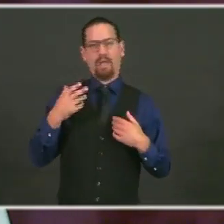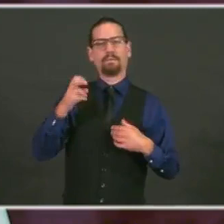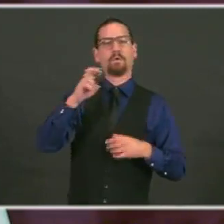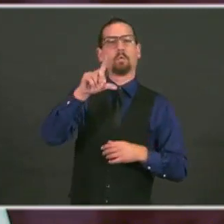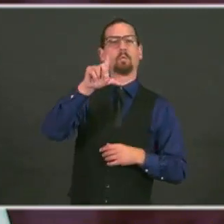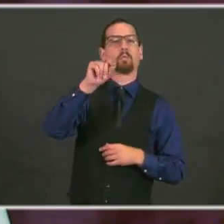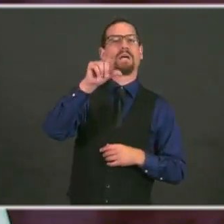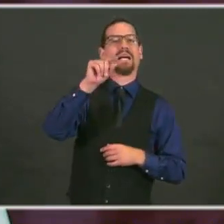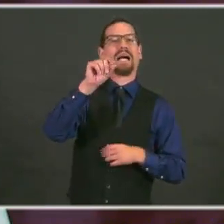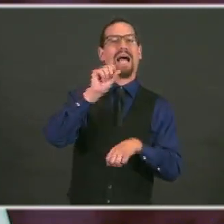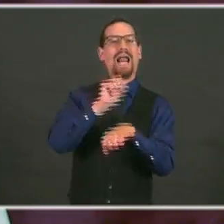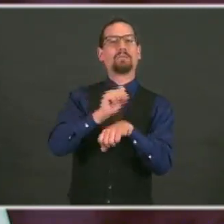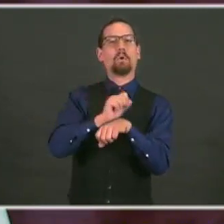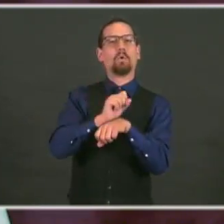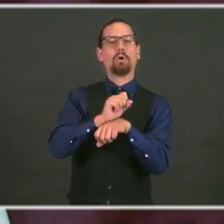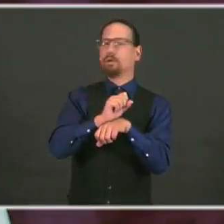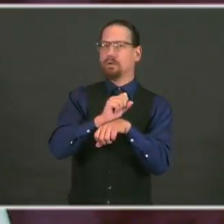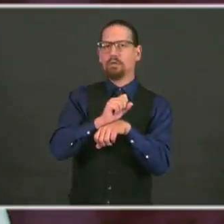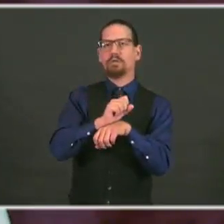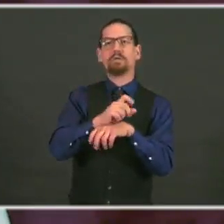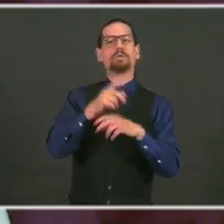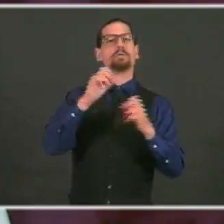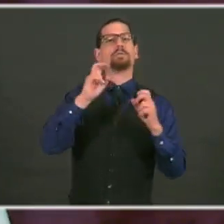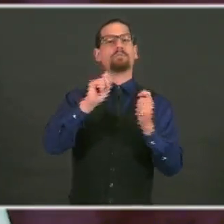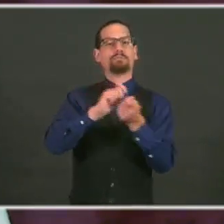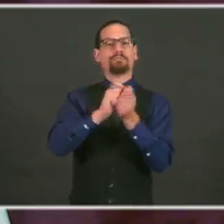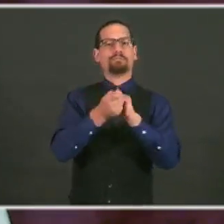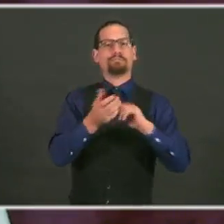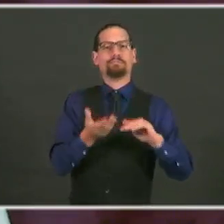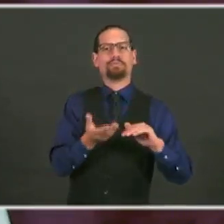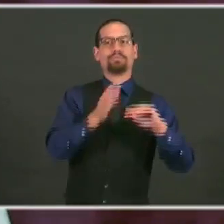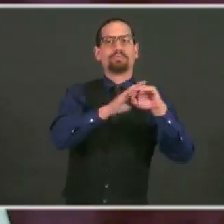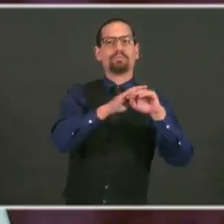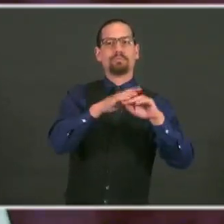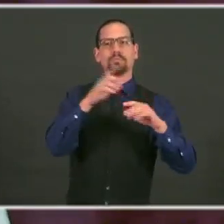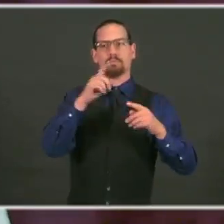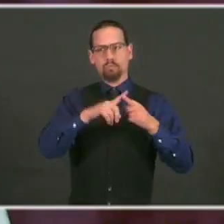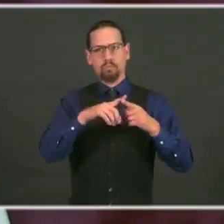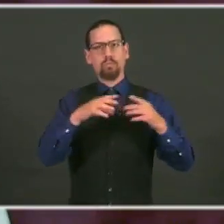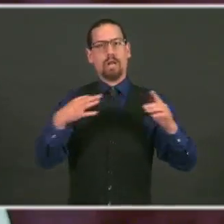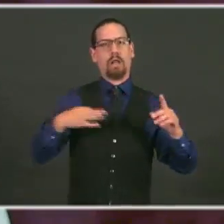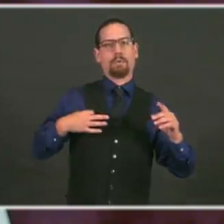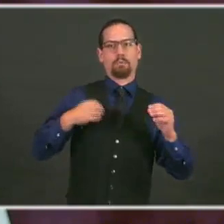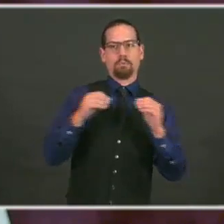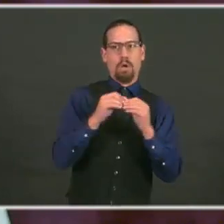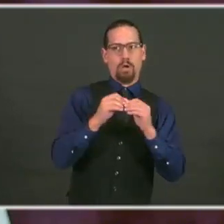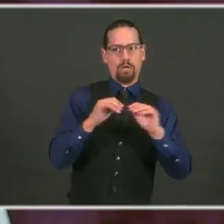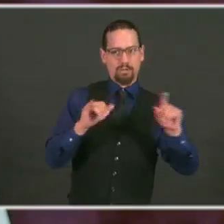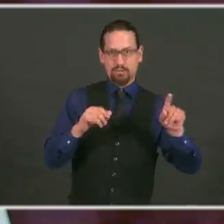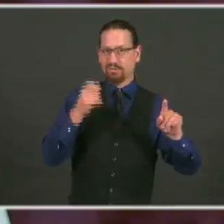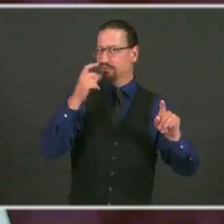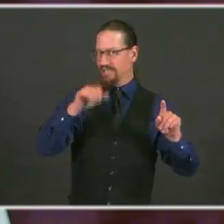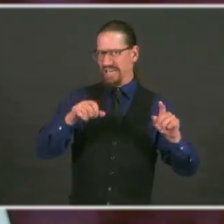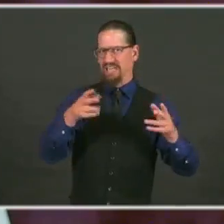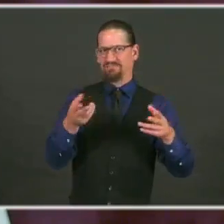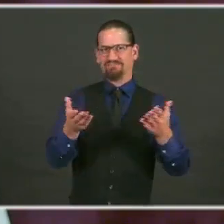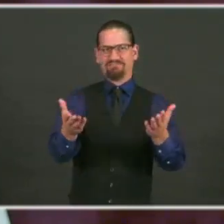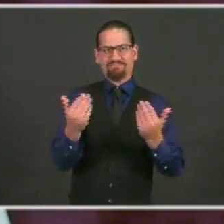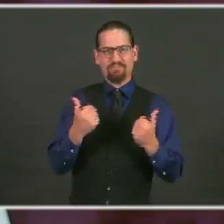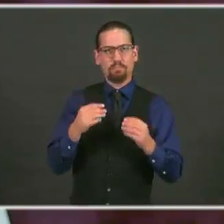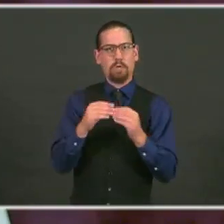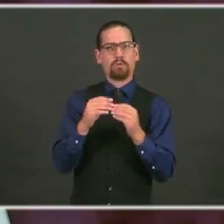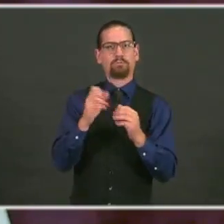many more businesses will apply, will be eligible, and will be able to start receiving the